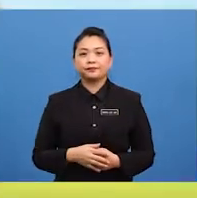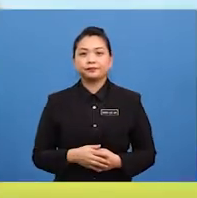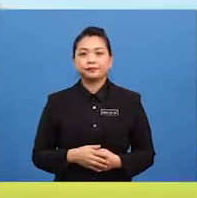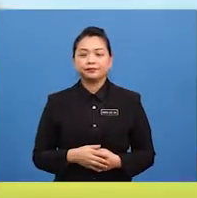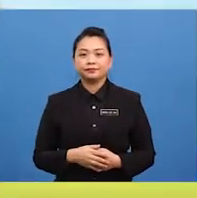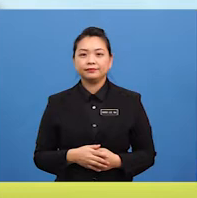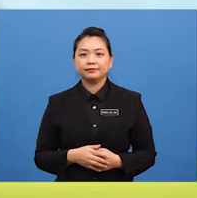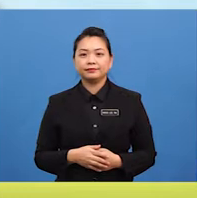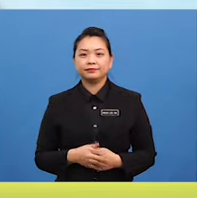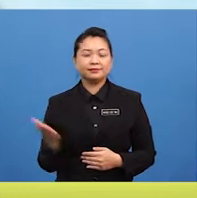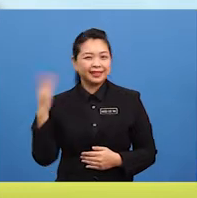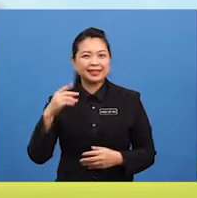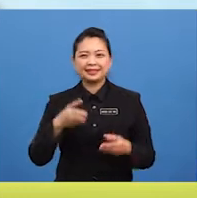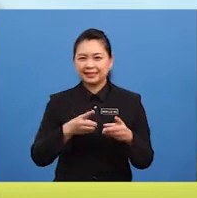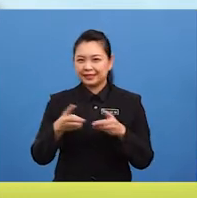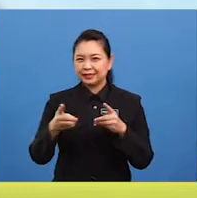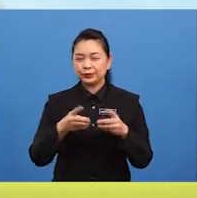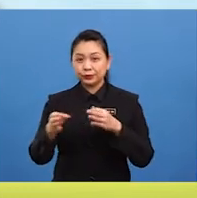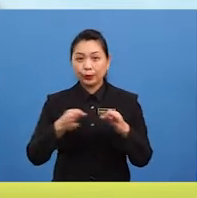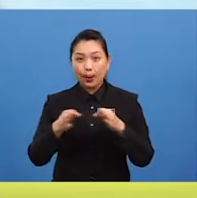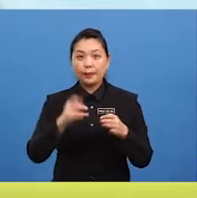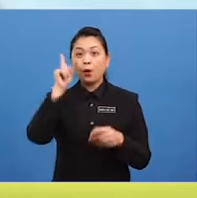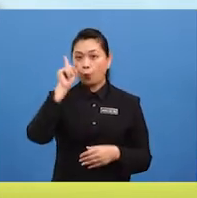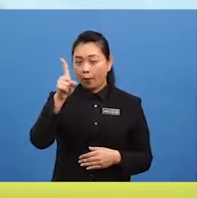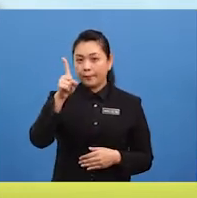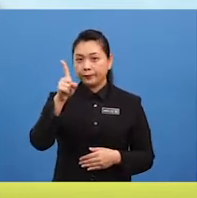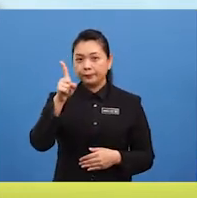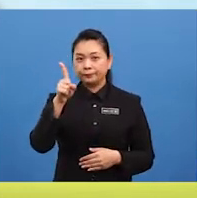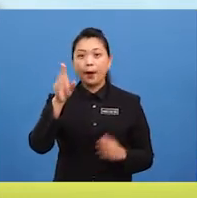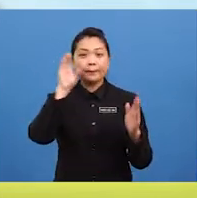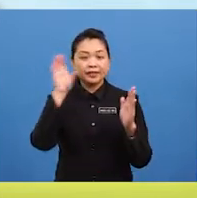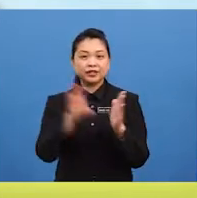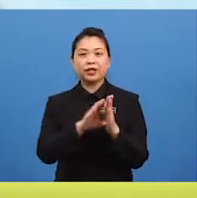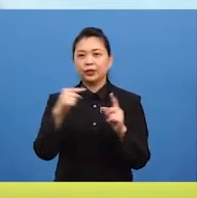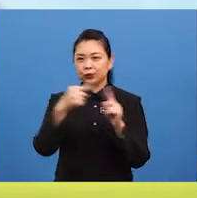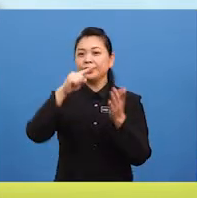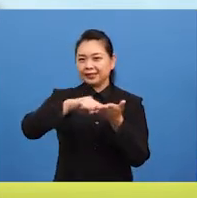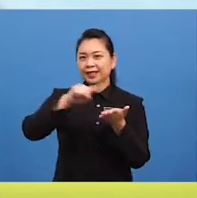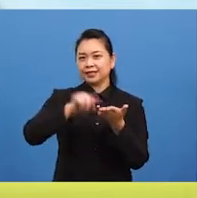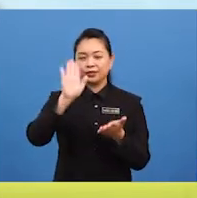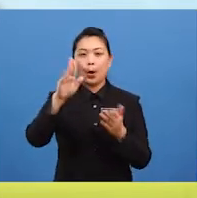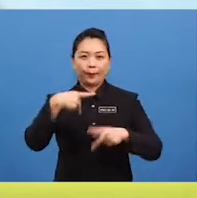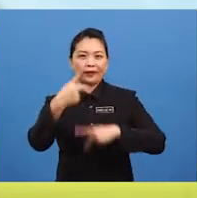let's describe one more picture just to check on your progress